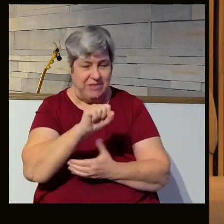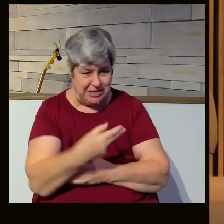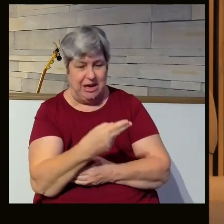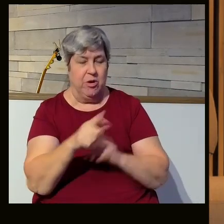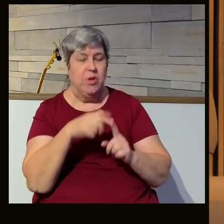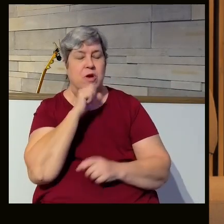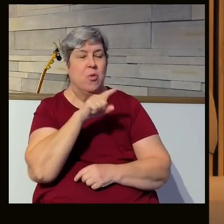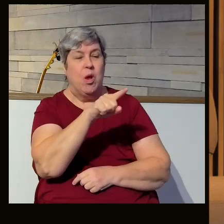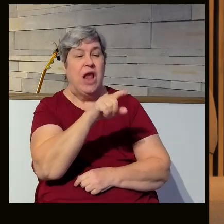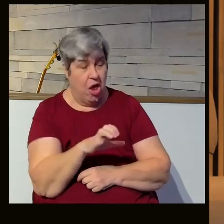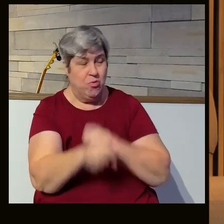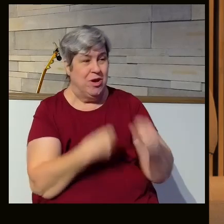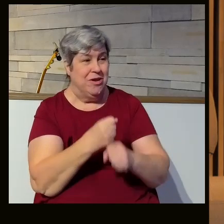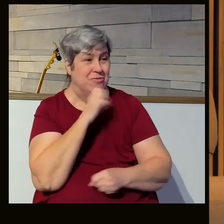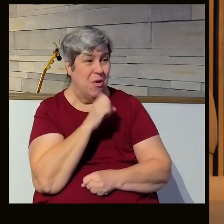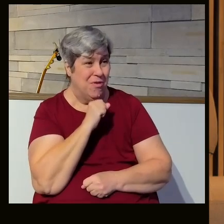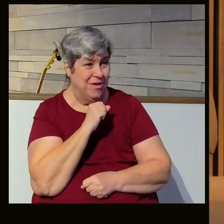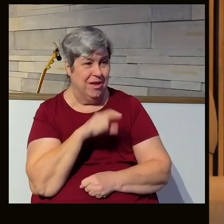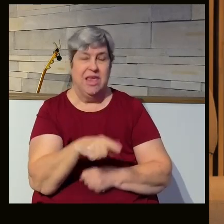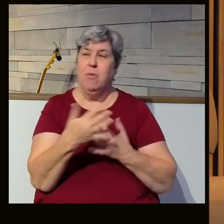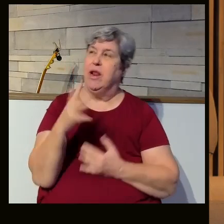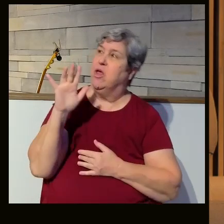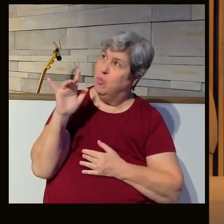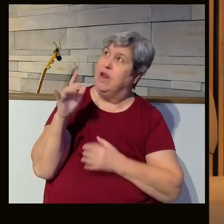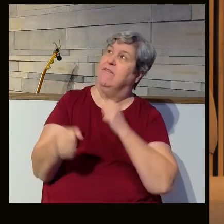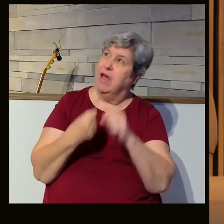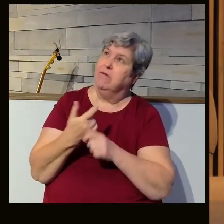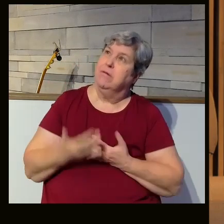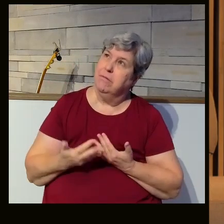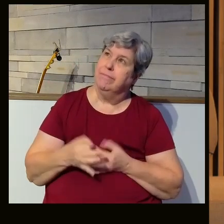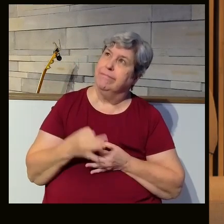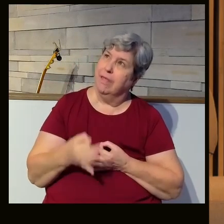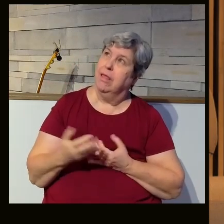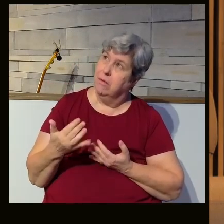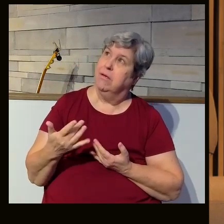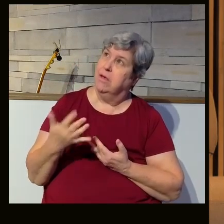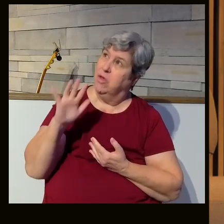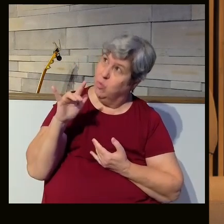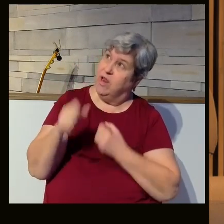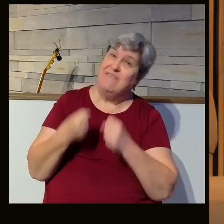when you're 100. Abraham waited 25 years for God to fulfill his will.